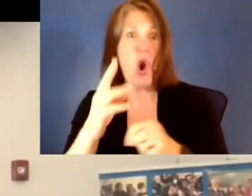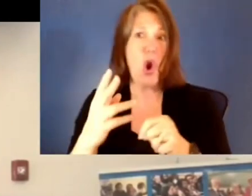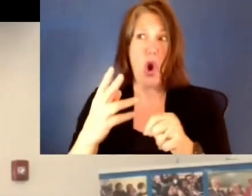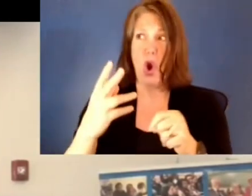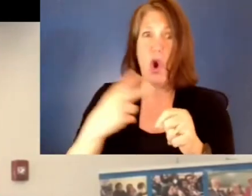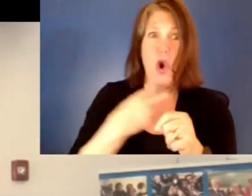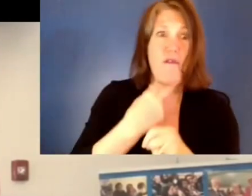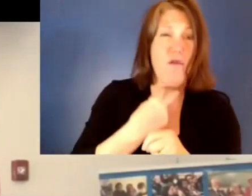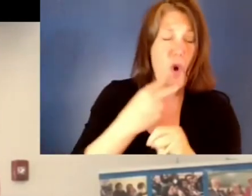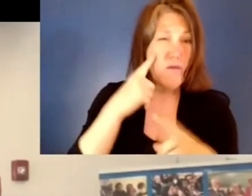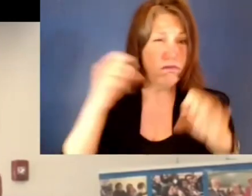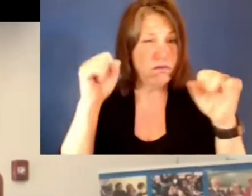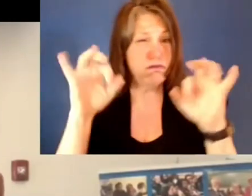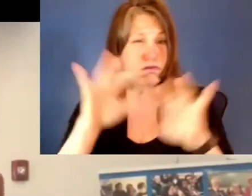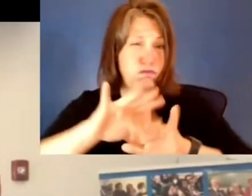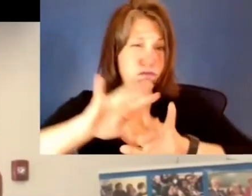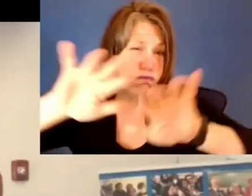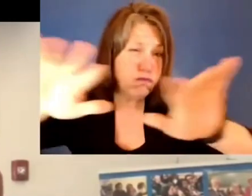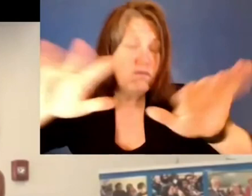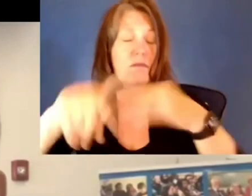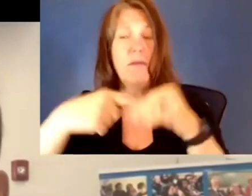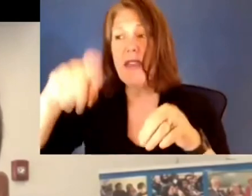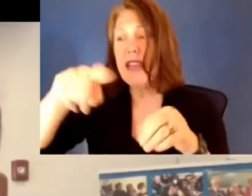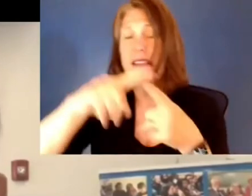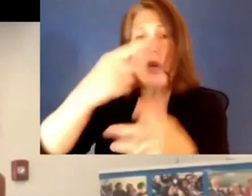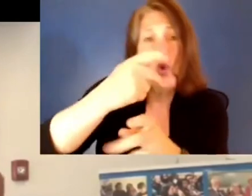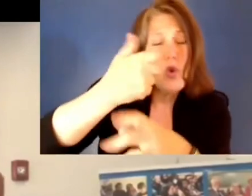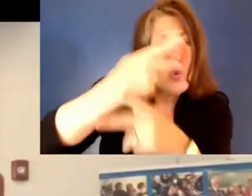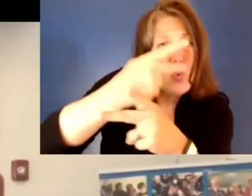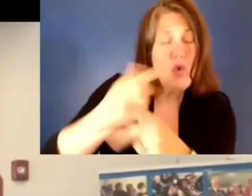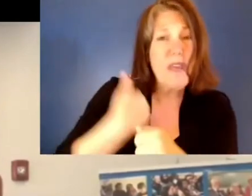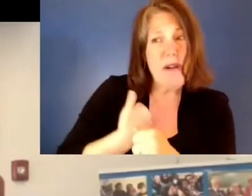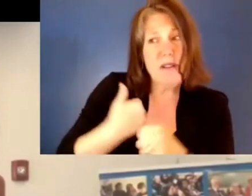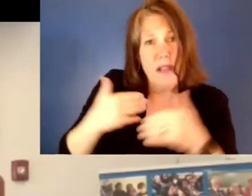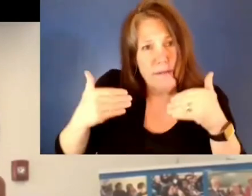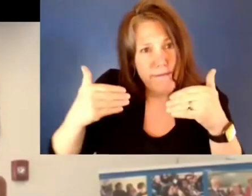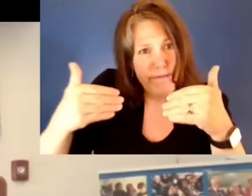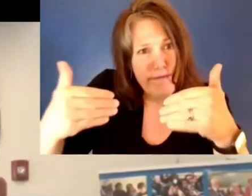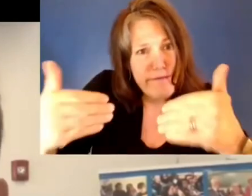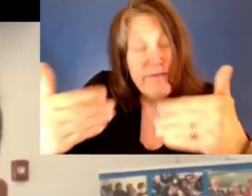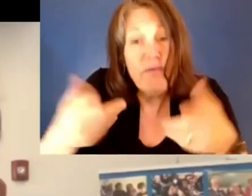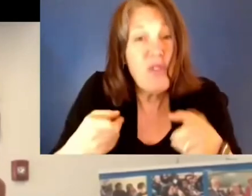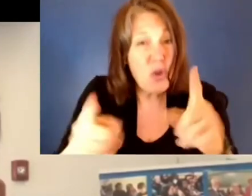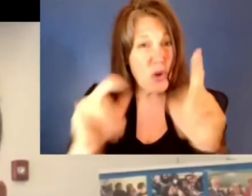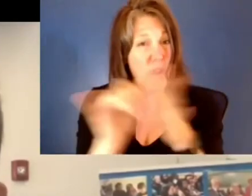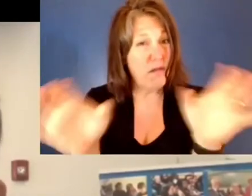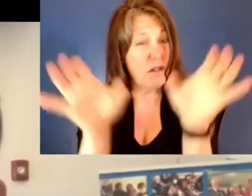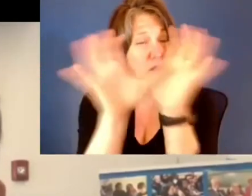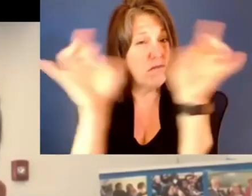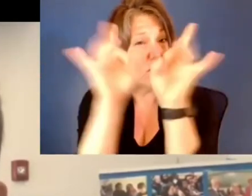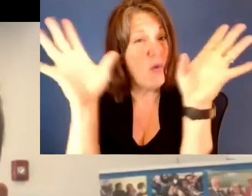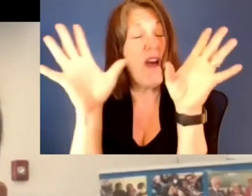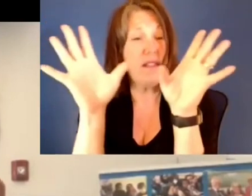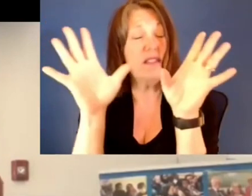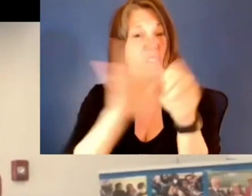necessity of keeping ourselves moving ahead in the midst of this crisis of COVID. And the need for people